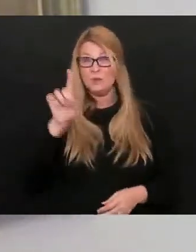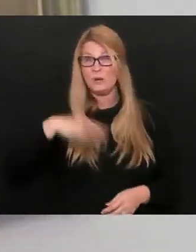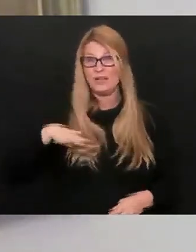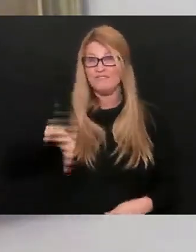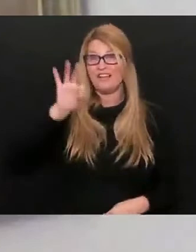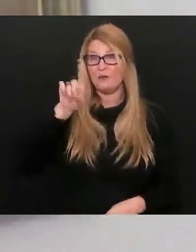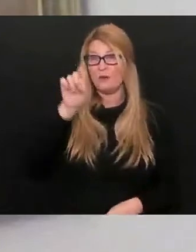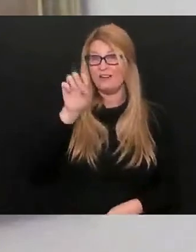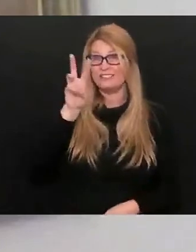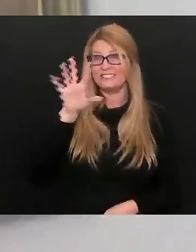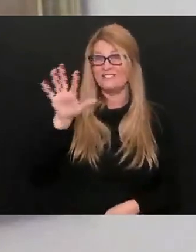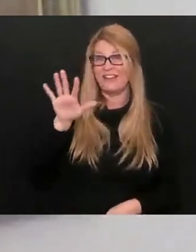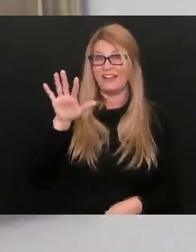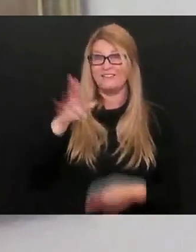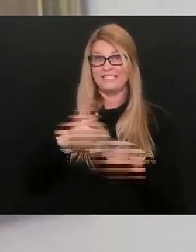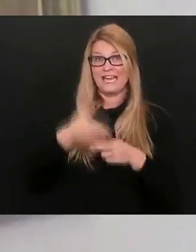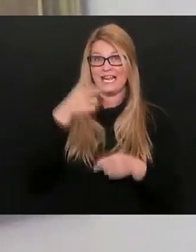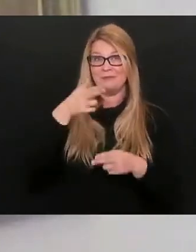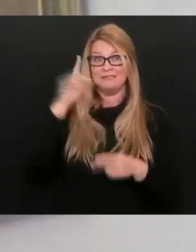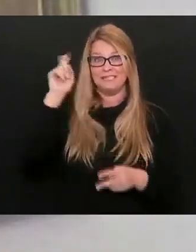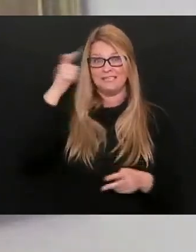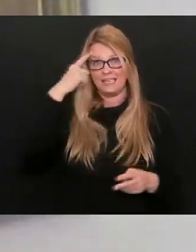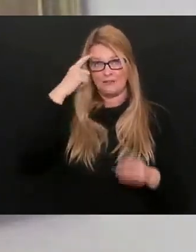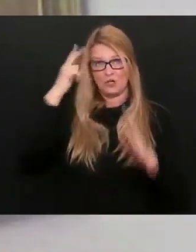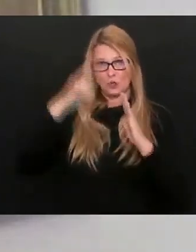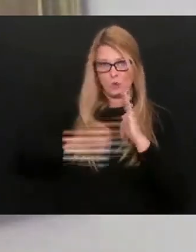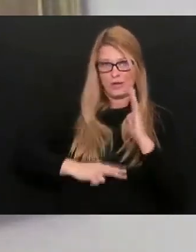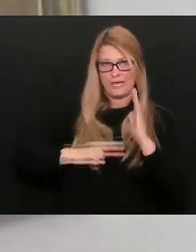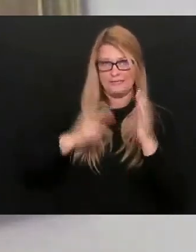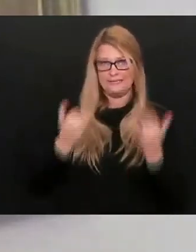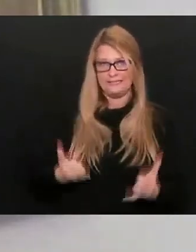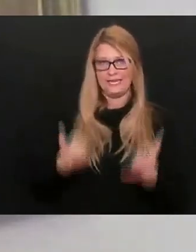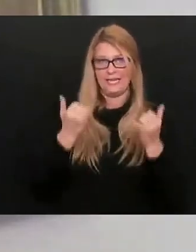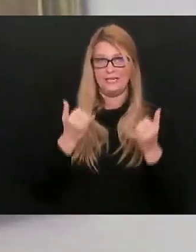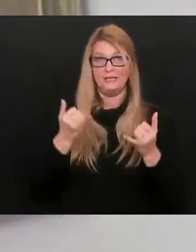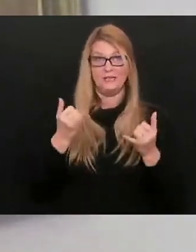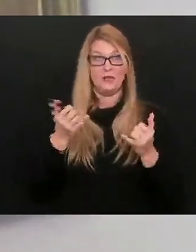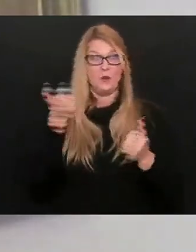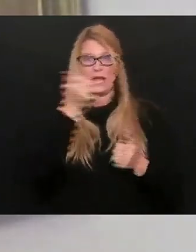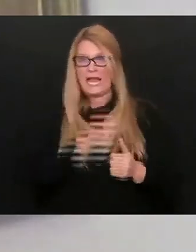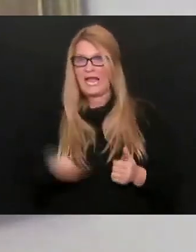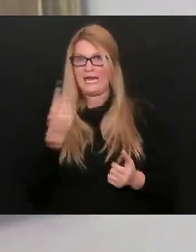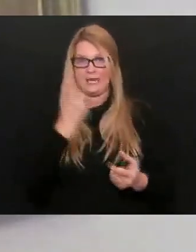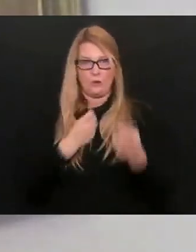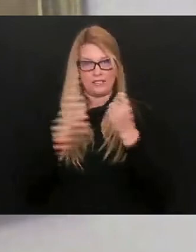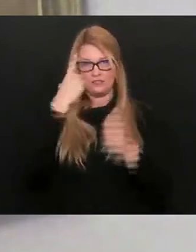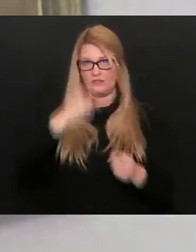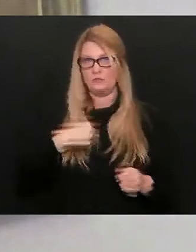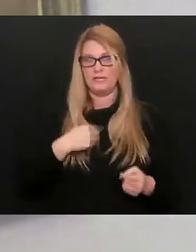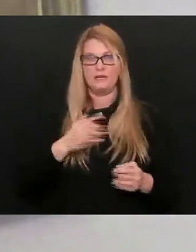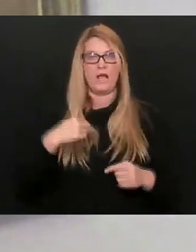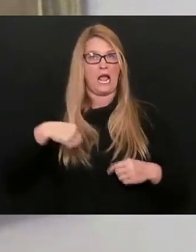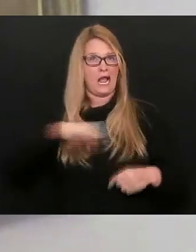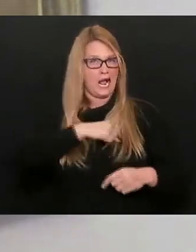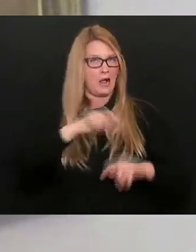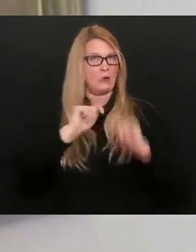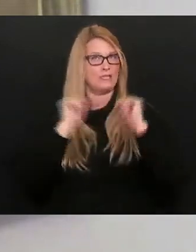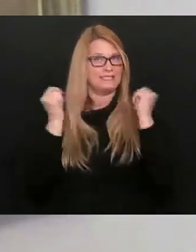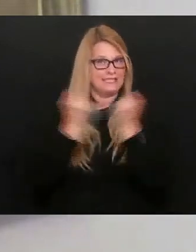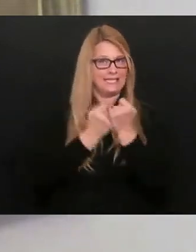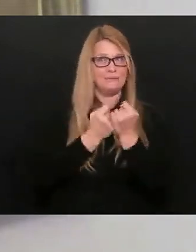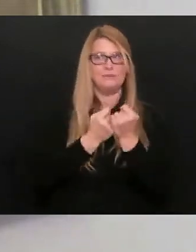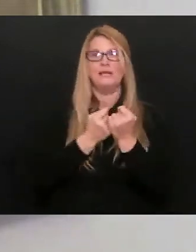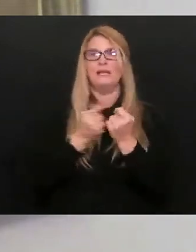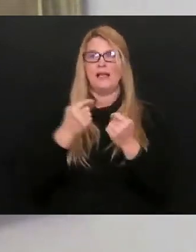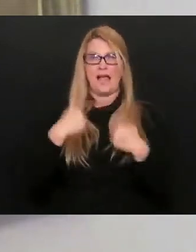names that the governor was going through. But if there's any further questions, we're happy to take those. Our team did go through numerous